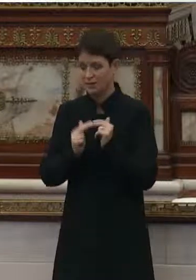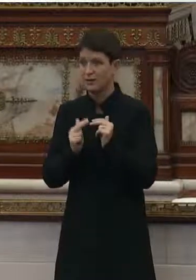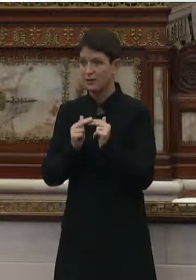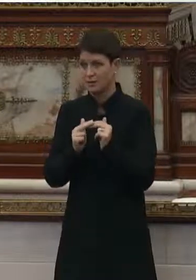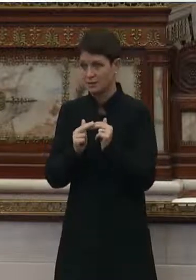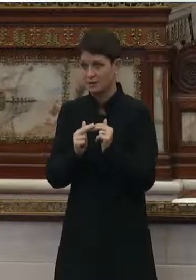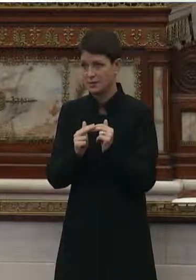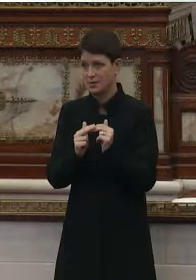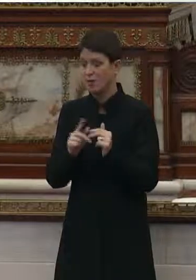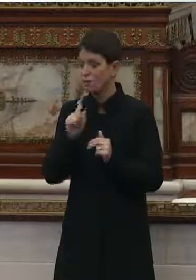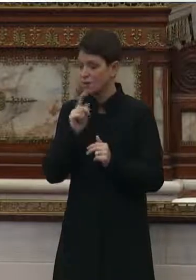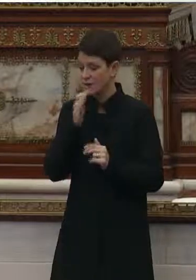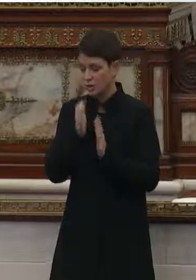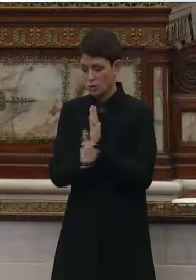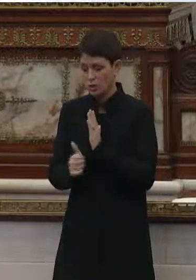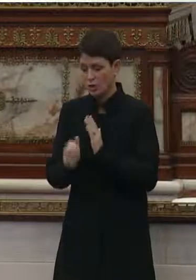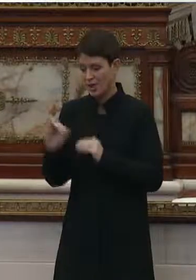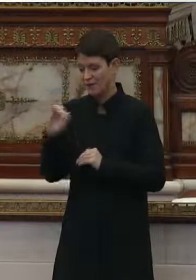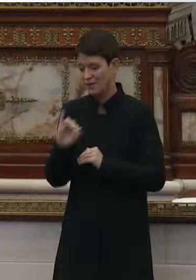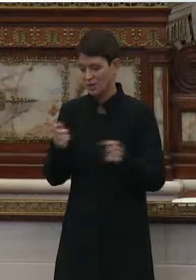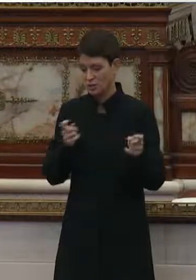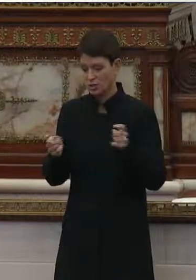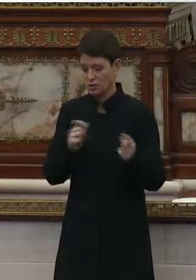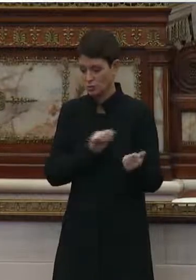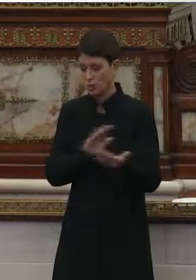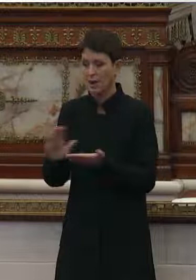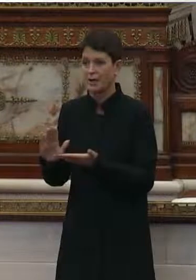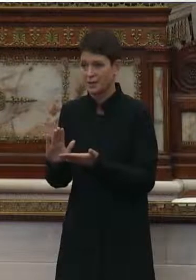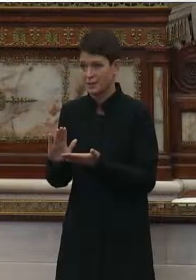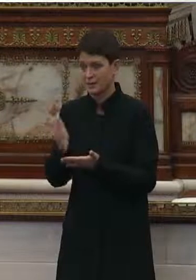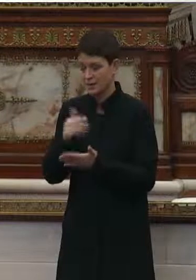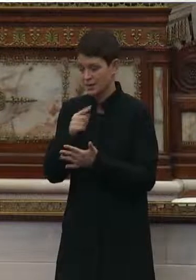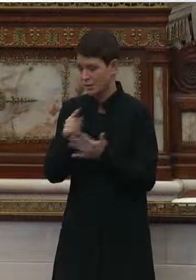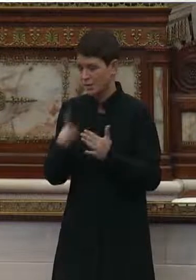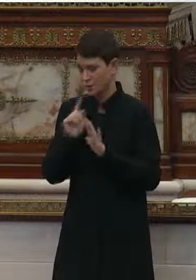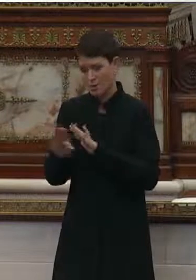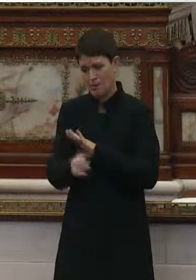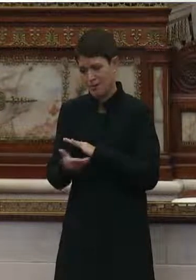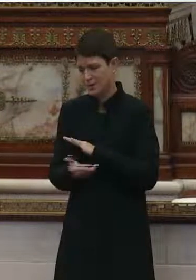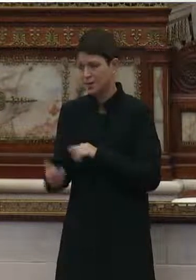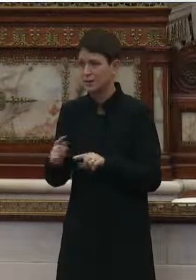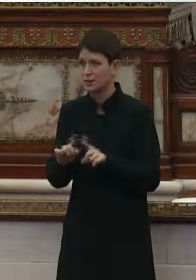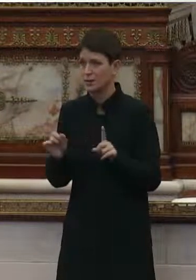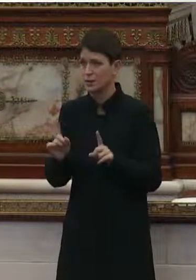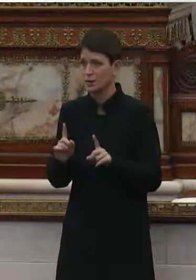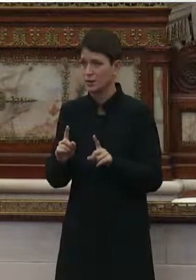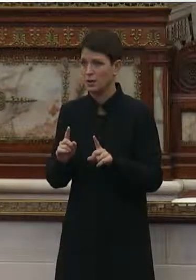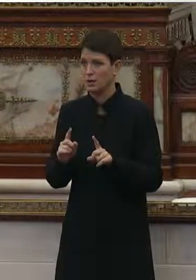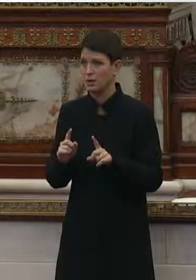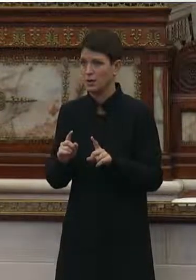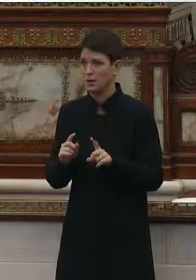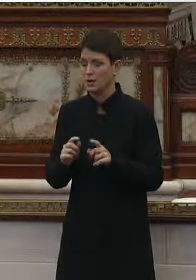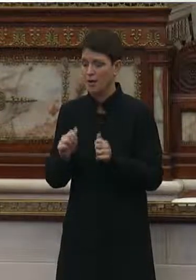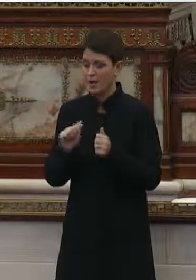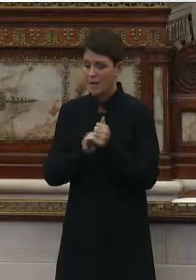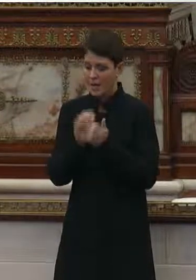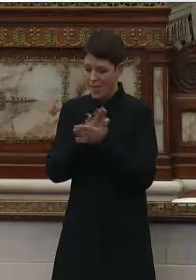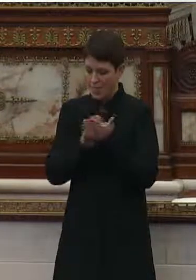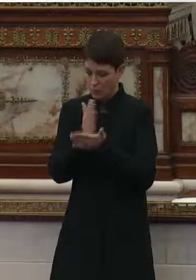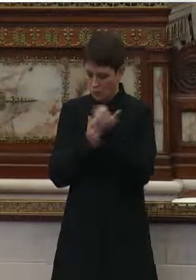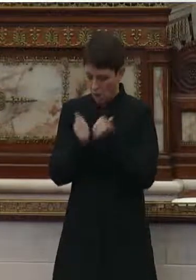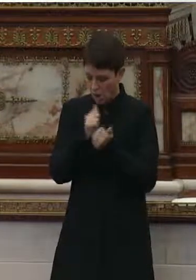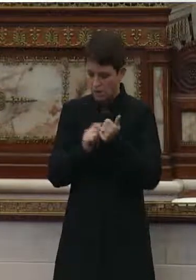really good at infection control practices. And some of these are basic things, but rigorous attention to hand hygiene,